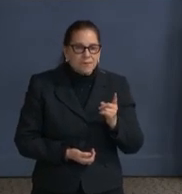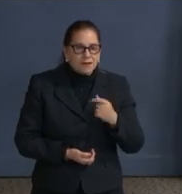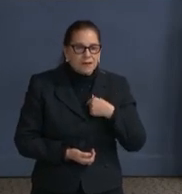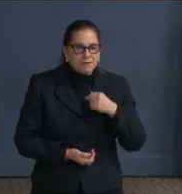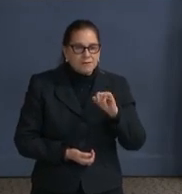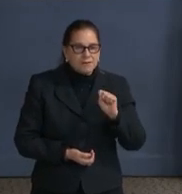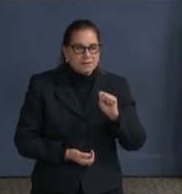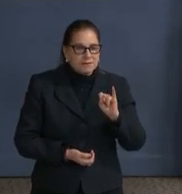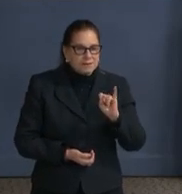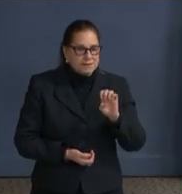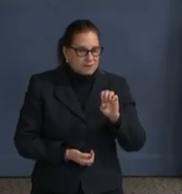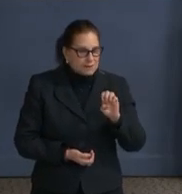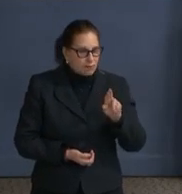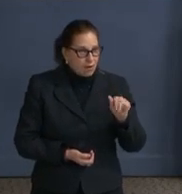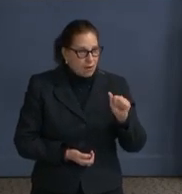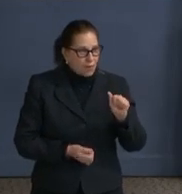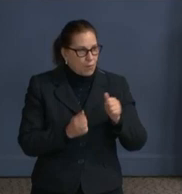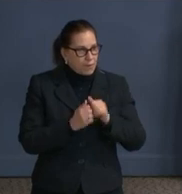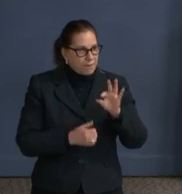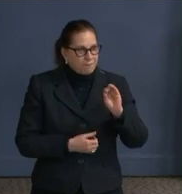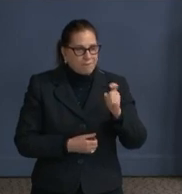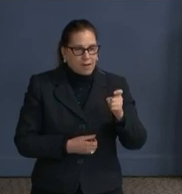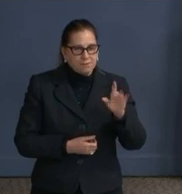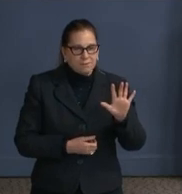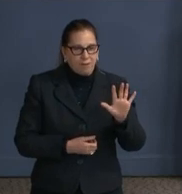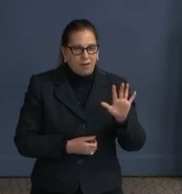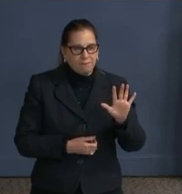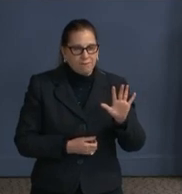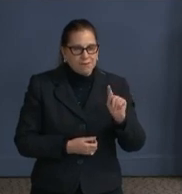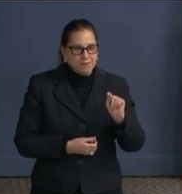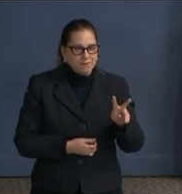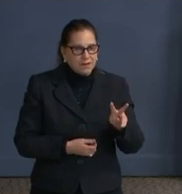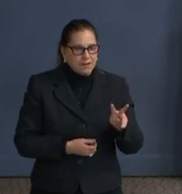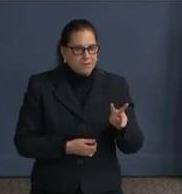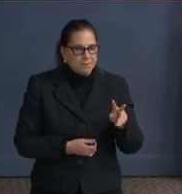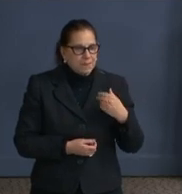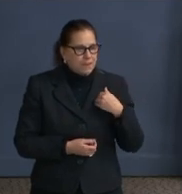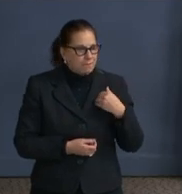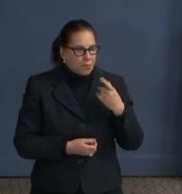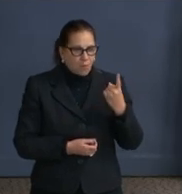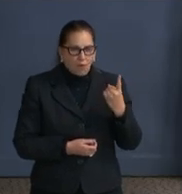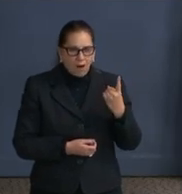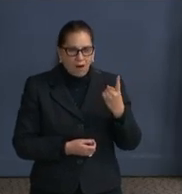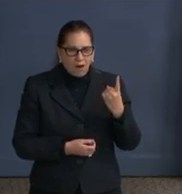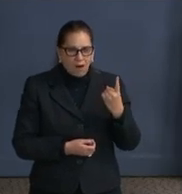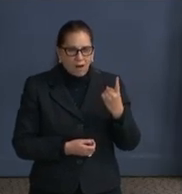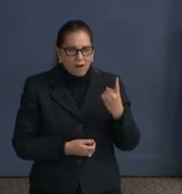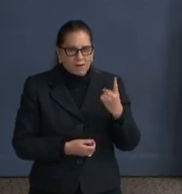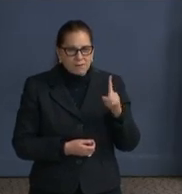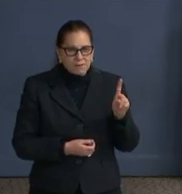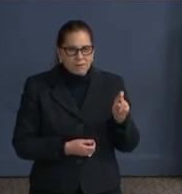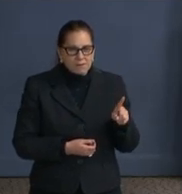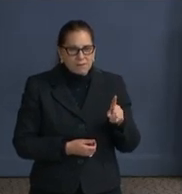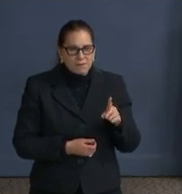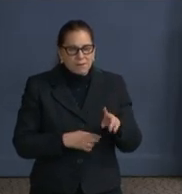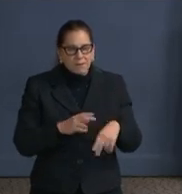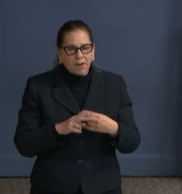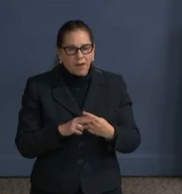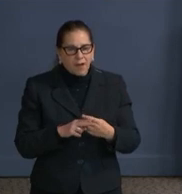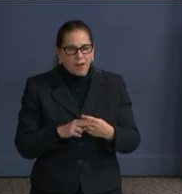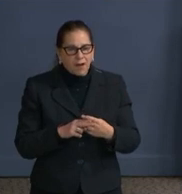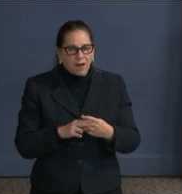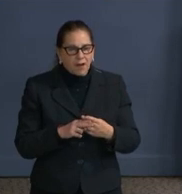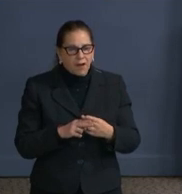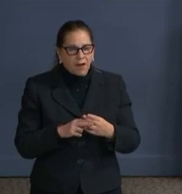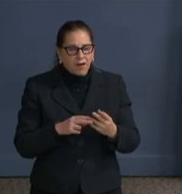and Virginia where white people have gotten vaccinated, over 200,000 compared to Black and Latino people, about 50